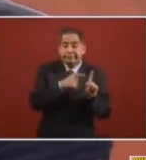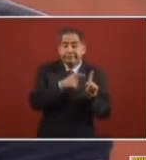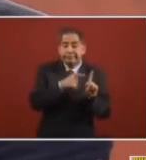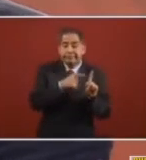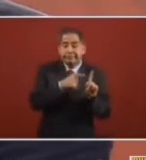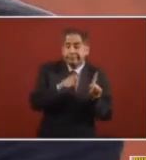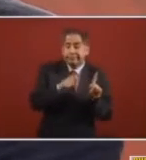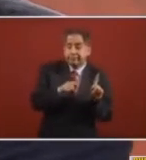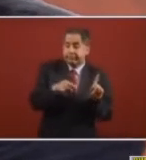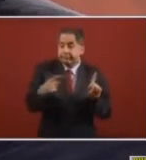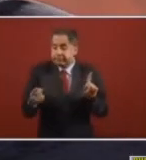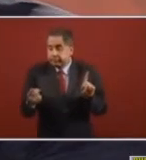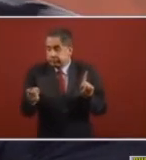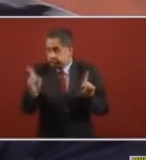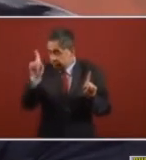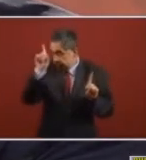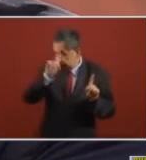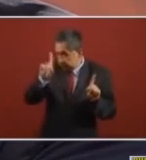Recommended.